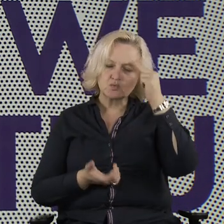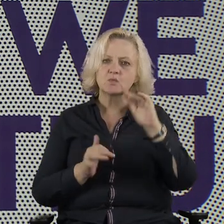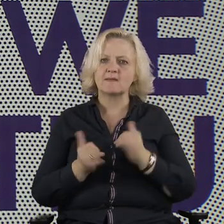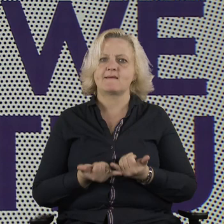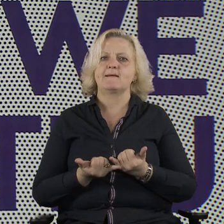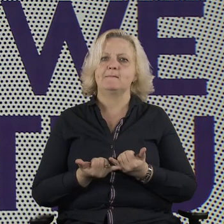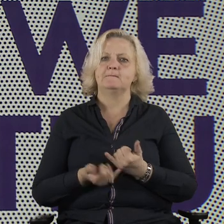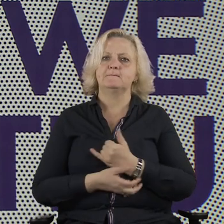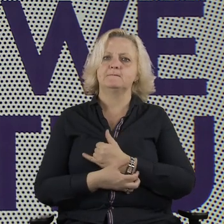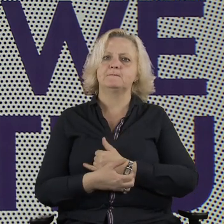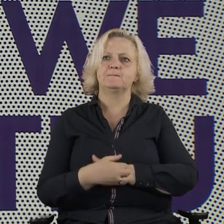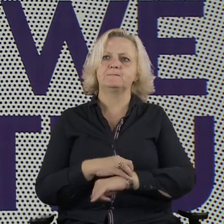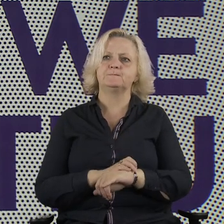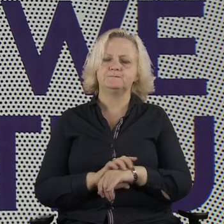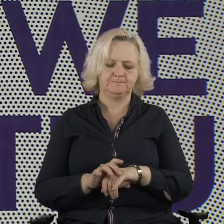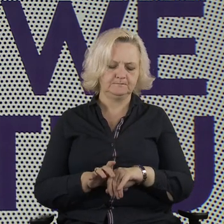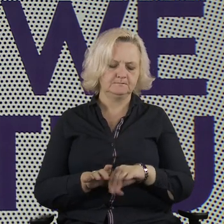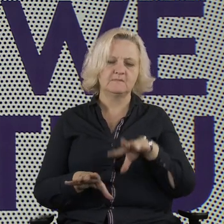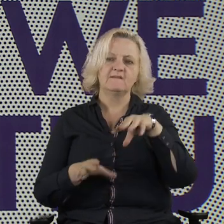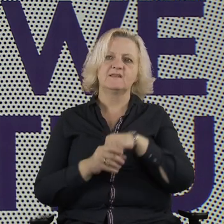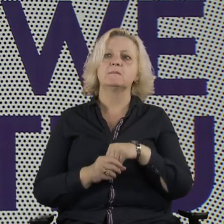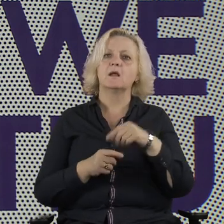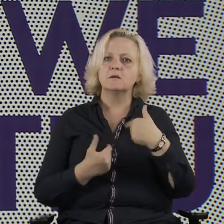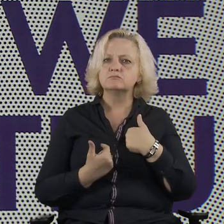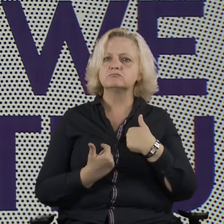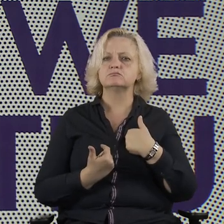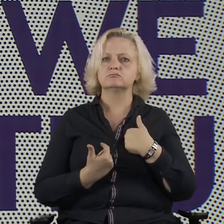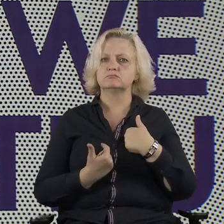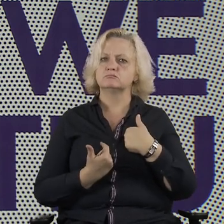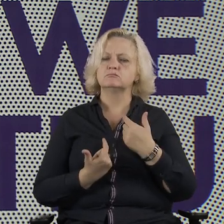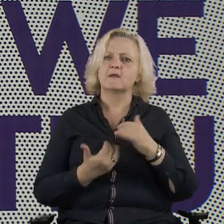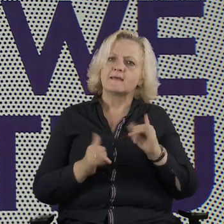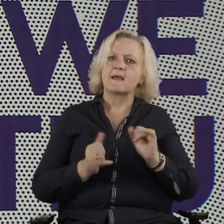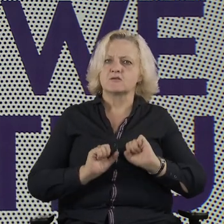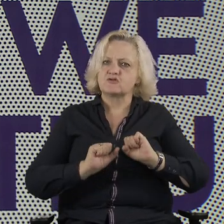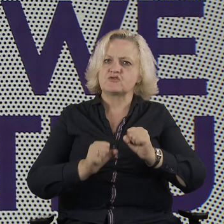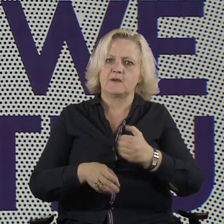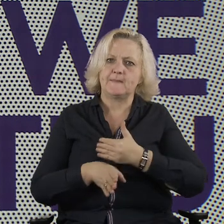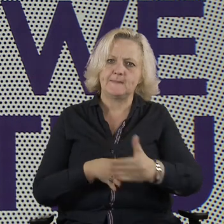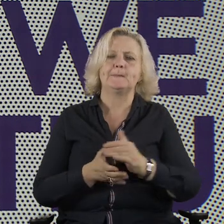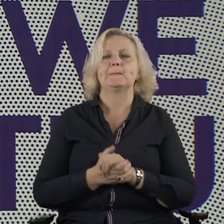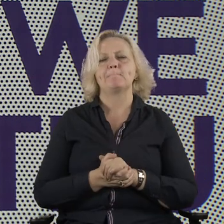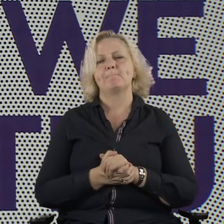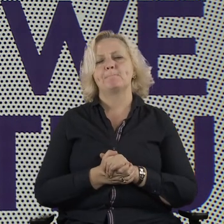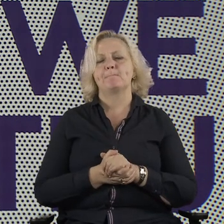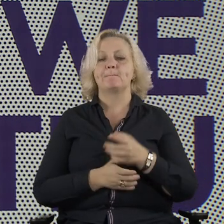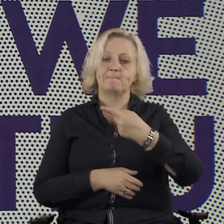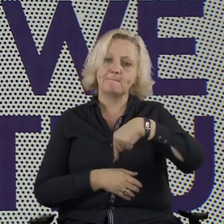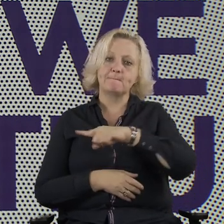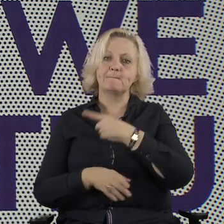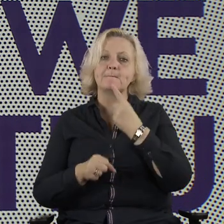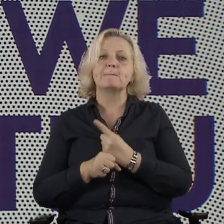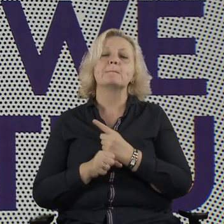in was. So, we decided we will look at the meetings that the